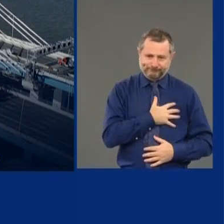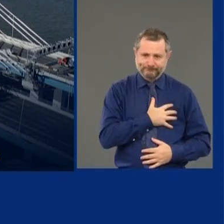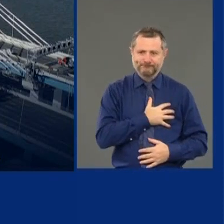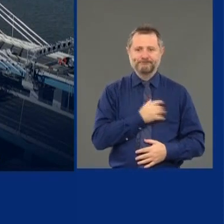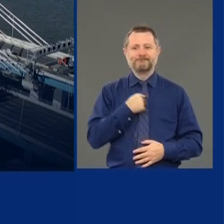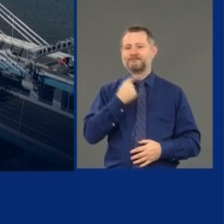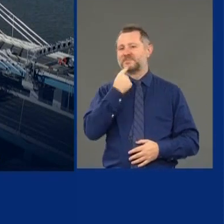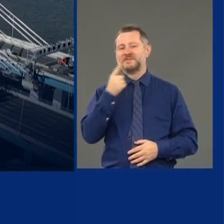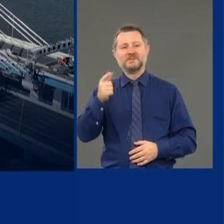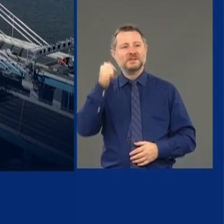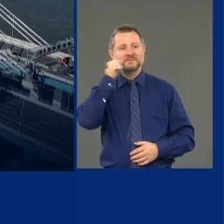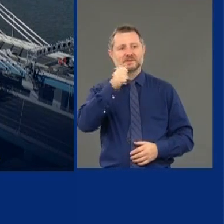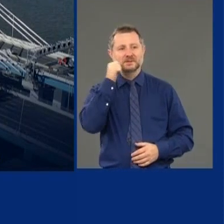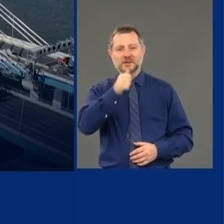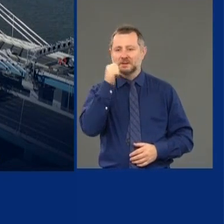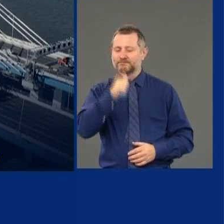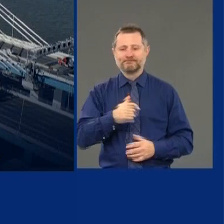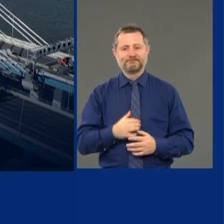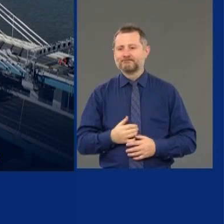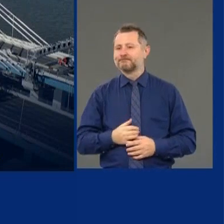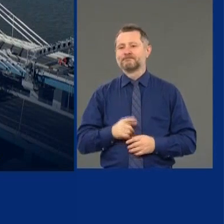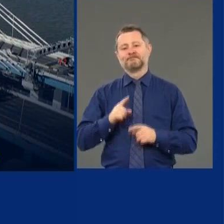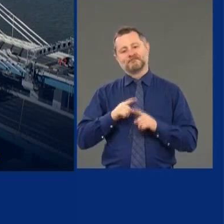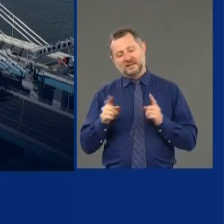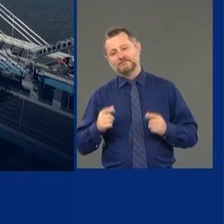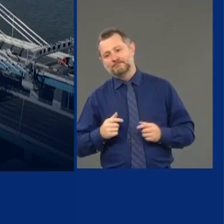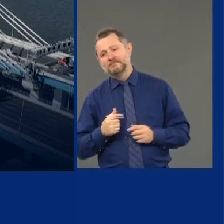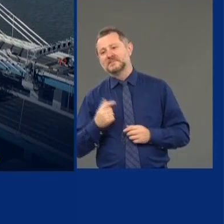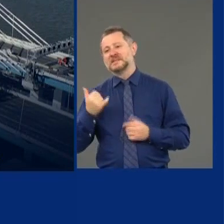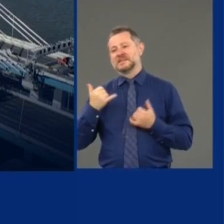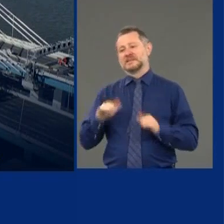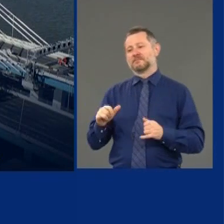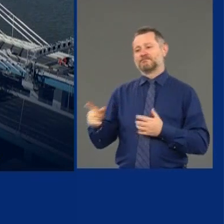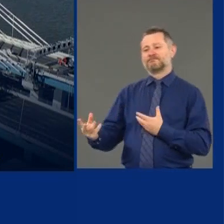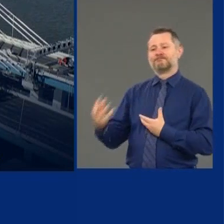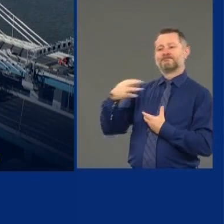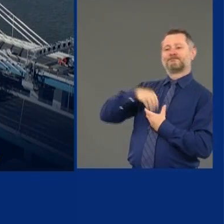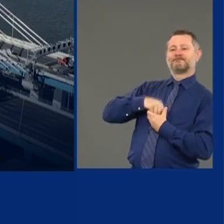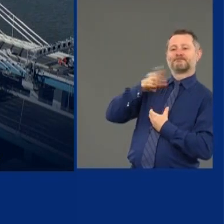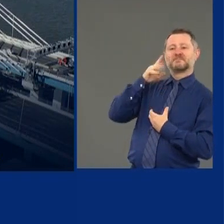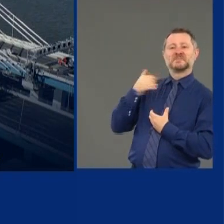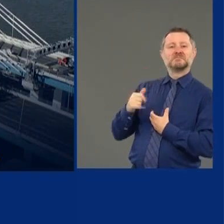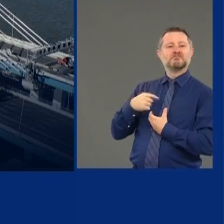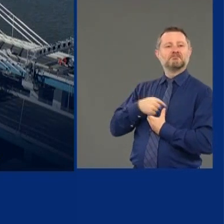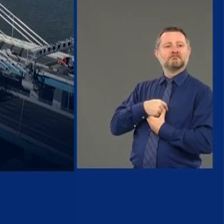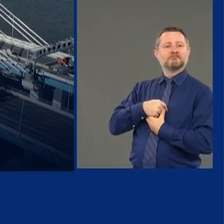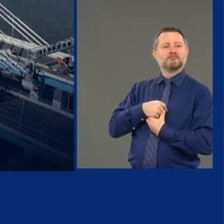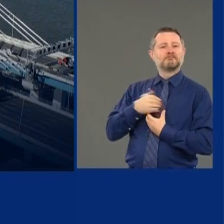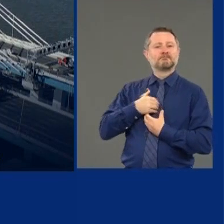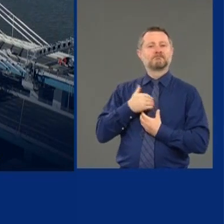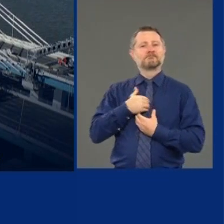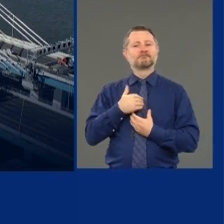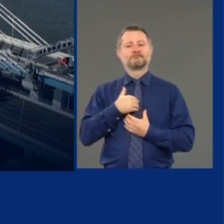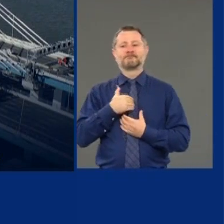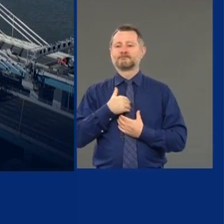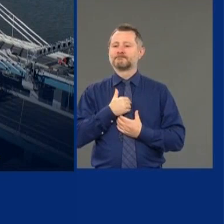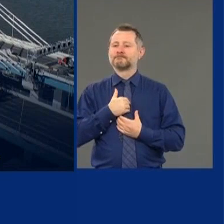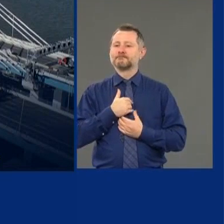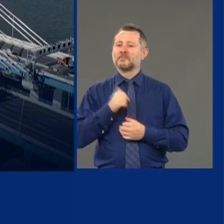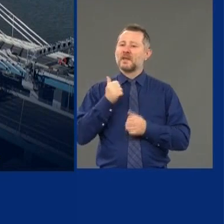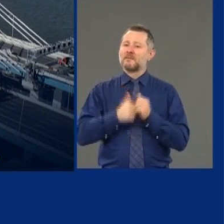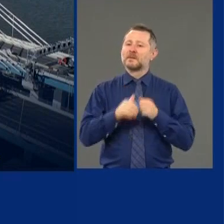day. But in a lot of ways, he's still with me. There are many nights that I went to sleep